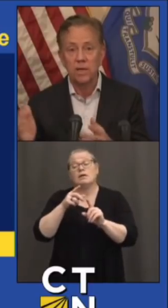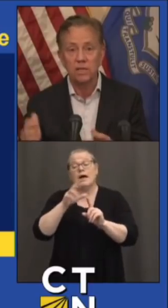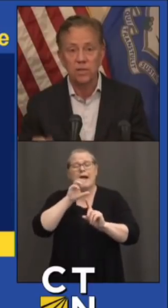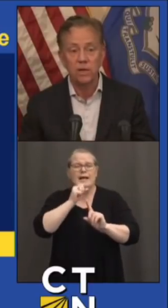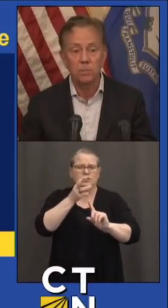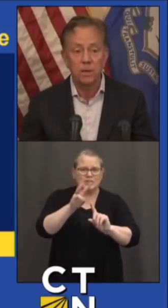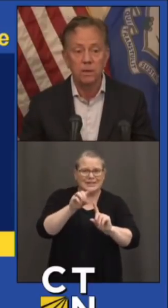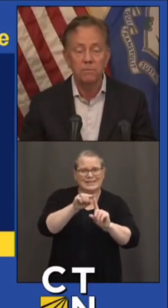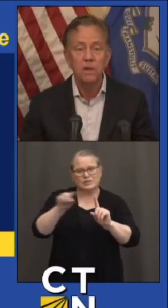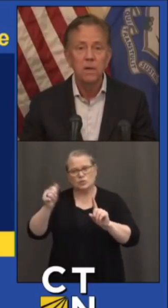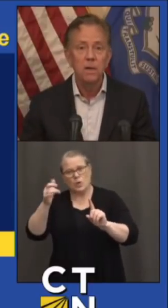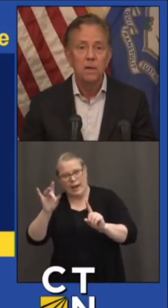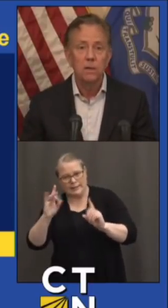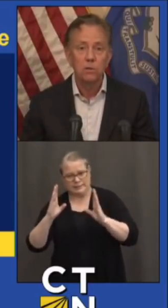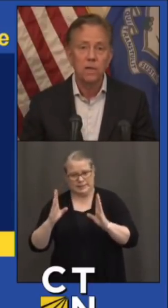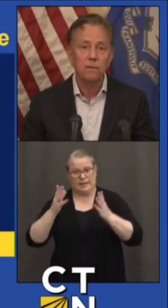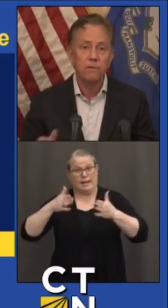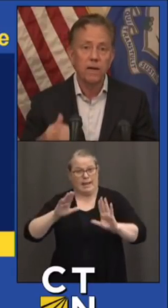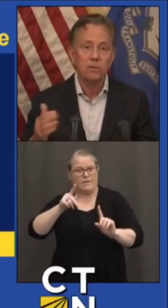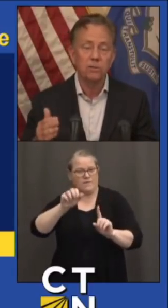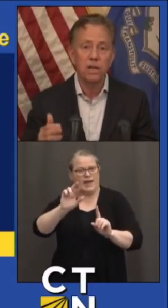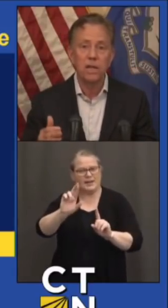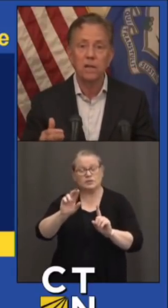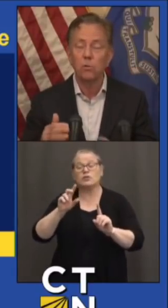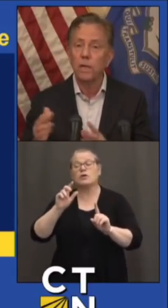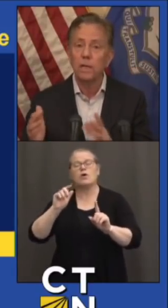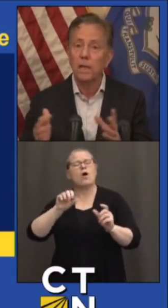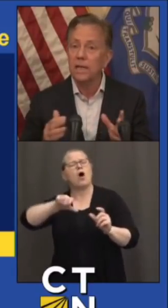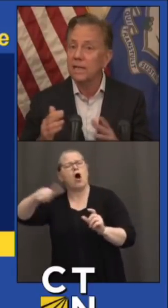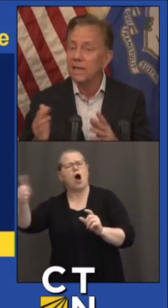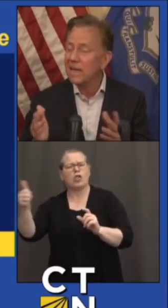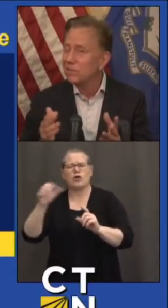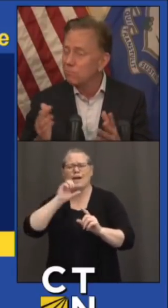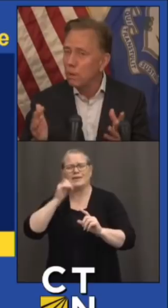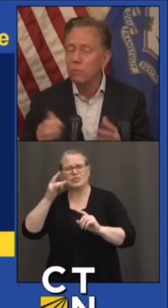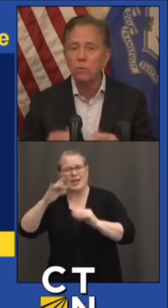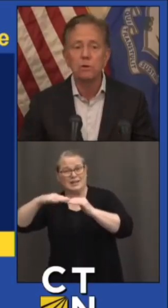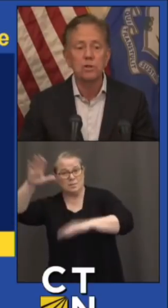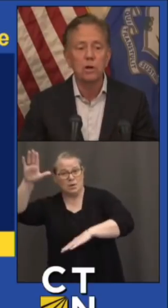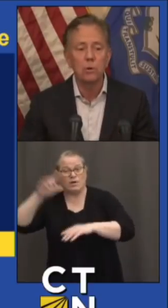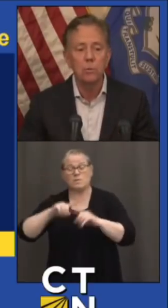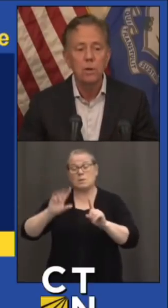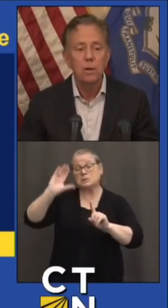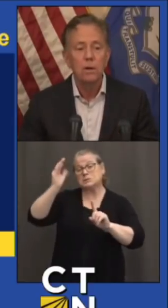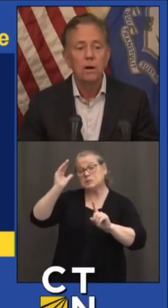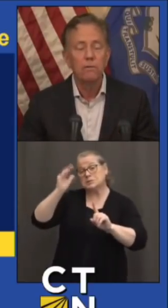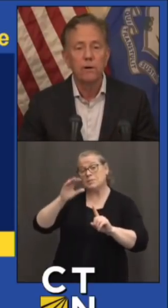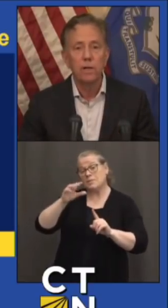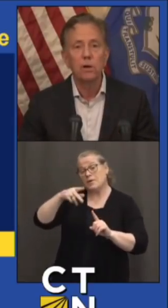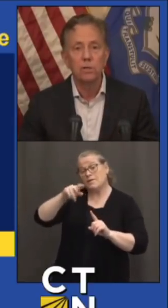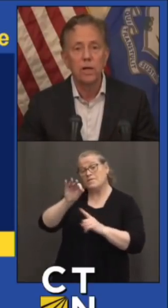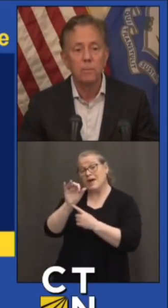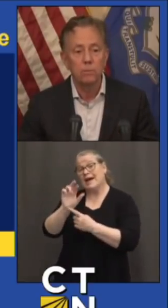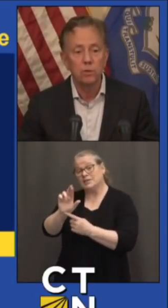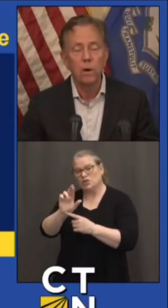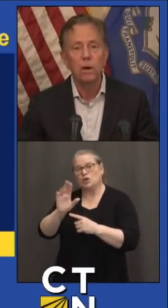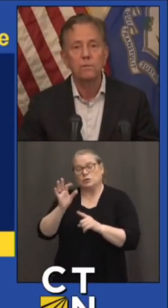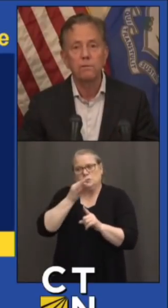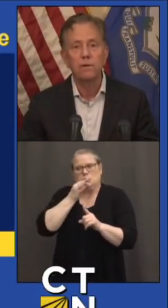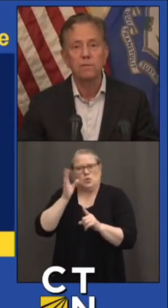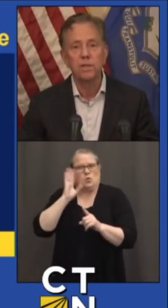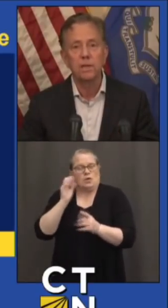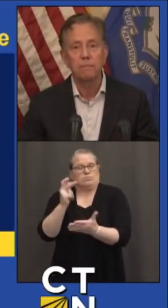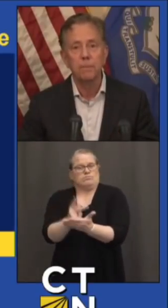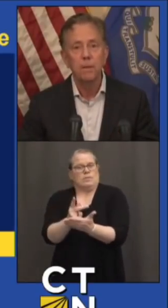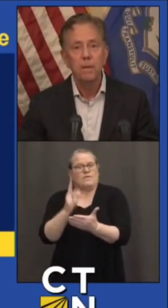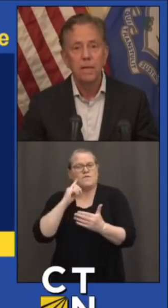Everybody does 18 and above. It looks like Pfizer is going to get a green light in the next month or so for a younger demo, 12